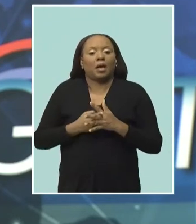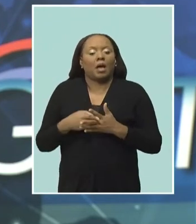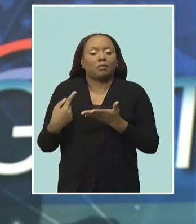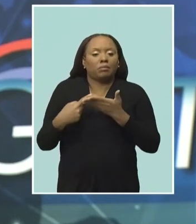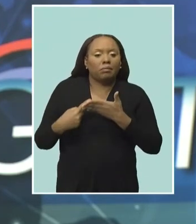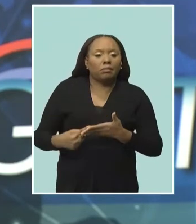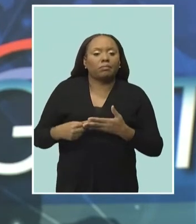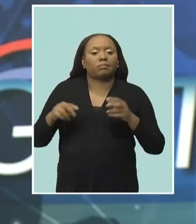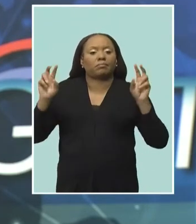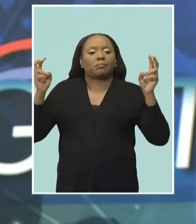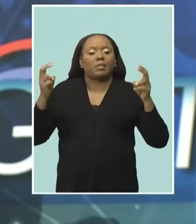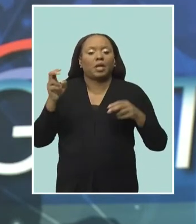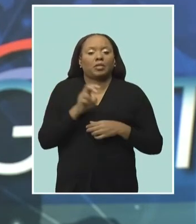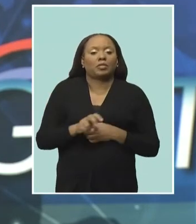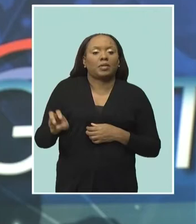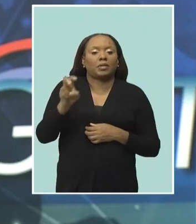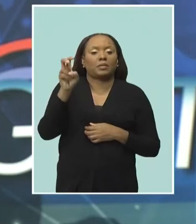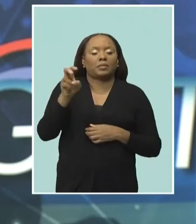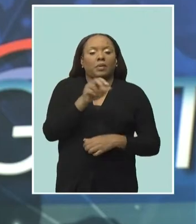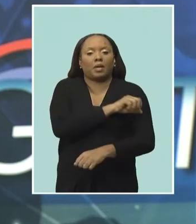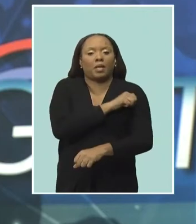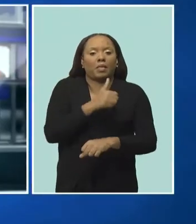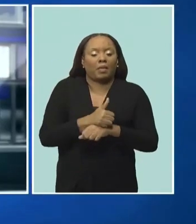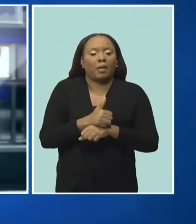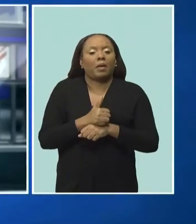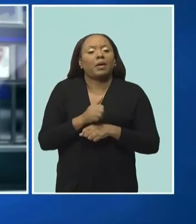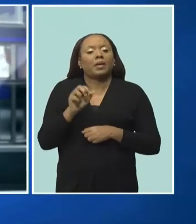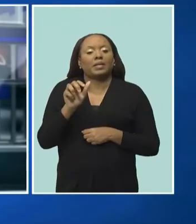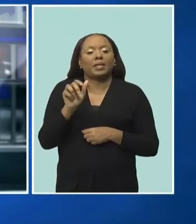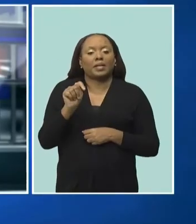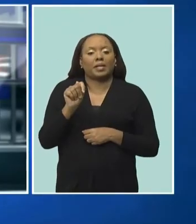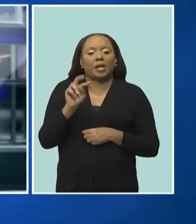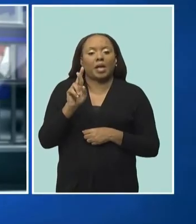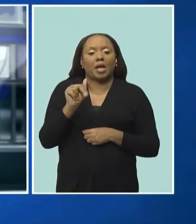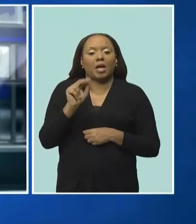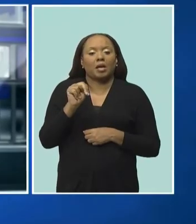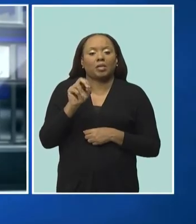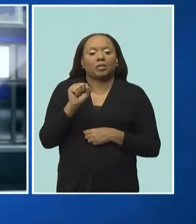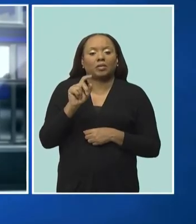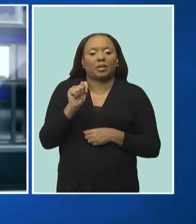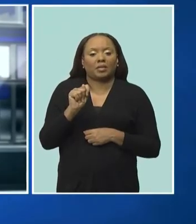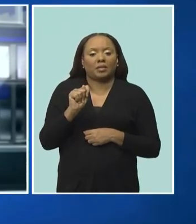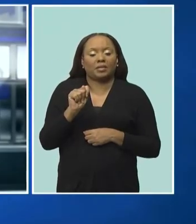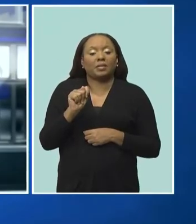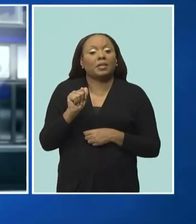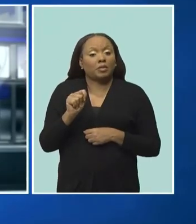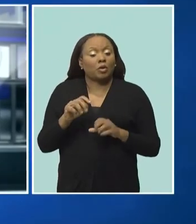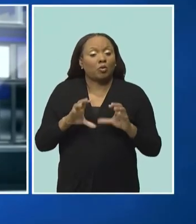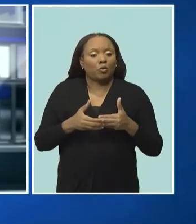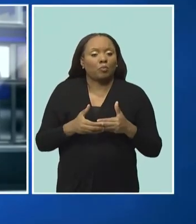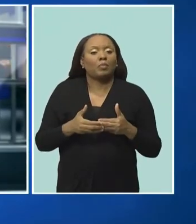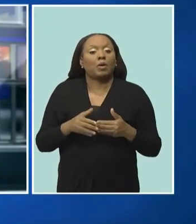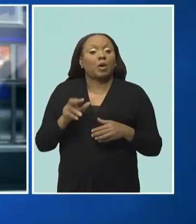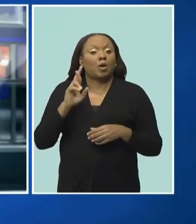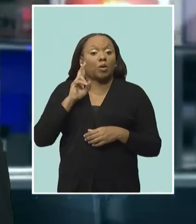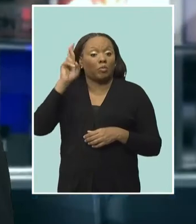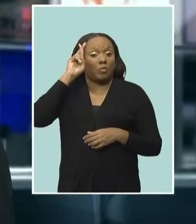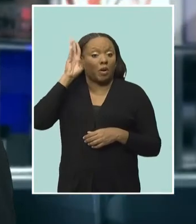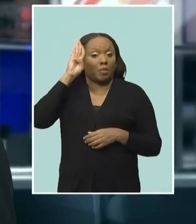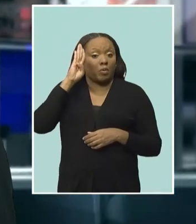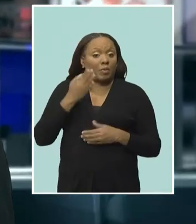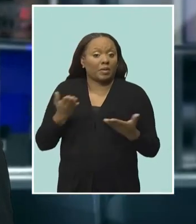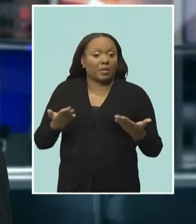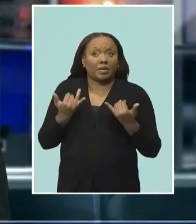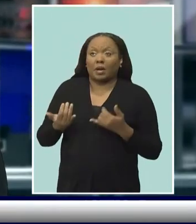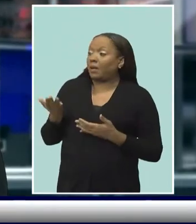Bill 2023. Our Ryan Broom joins us live now with the details. Ryan. Good evening, Wendy. Well, what has triggered debate on